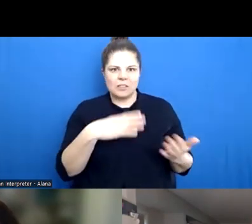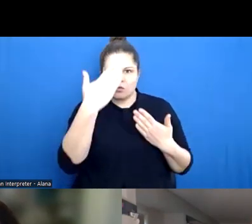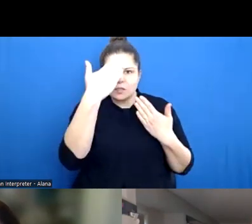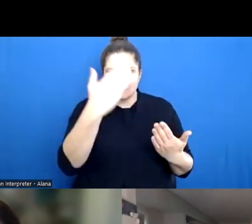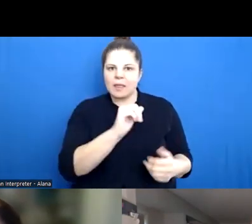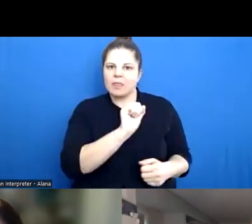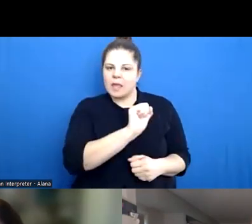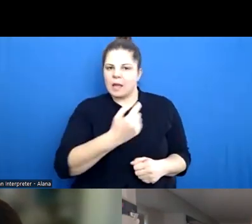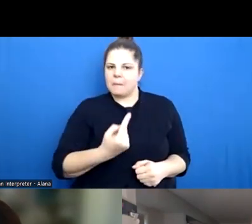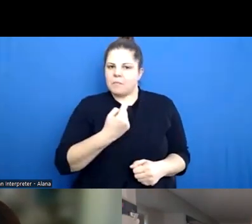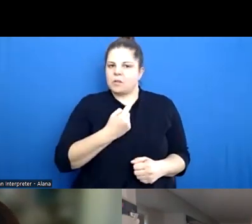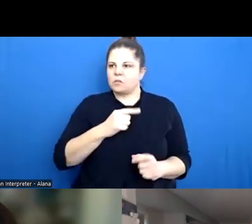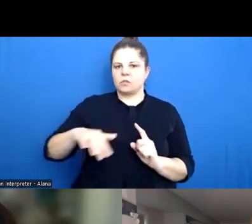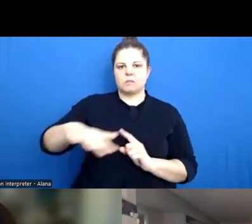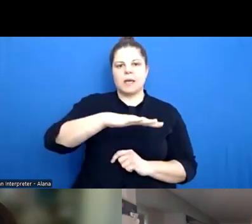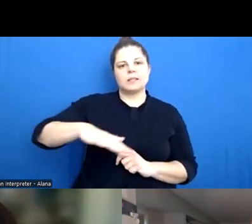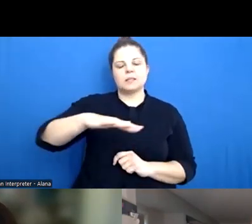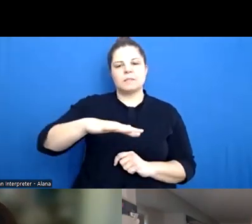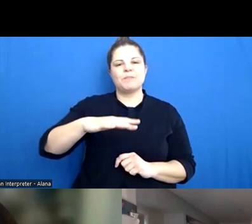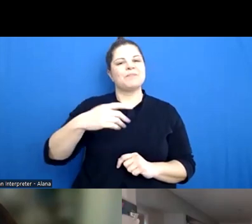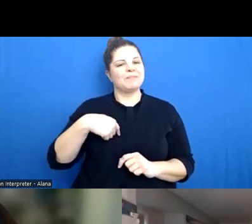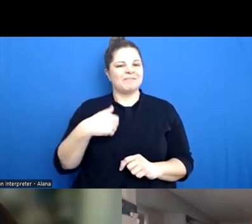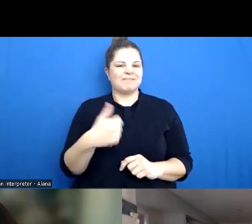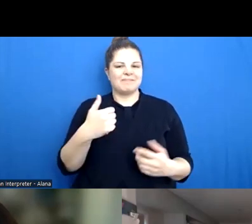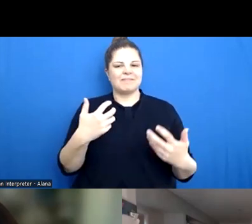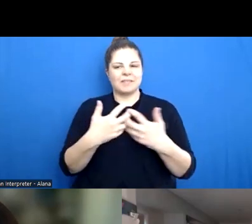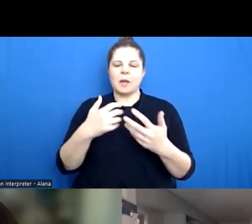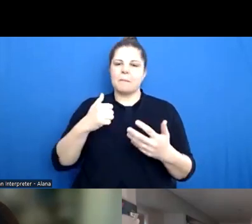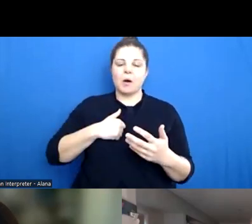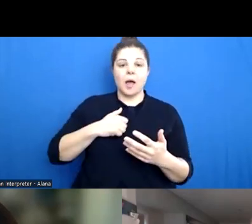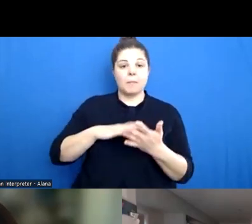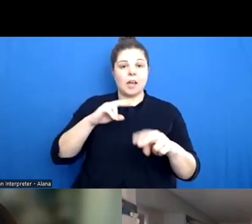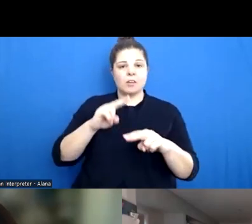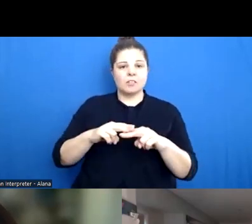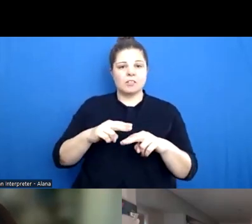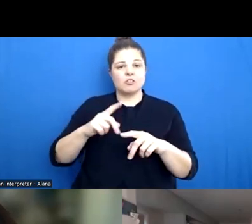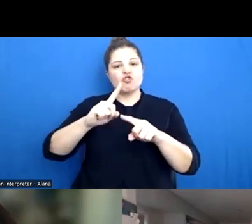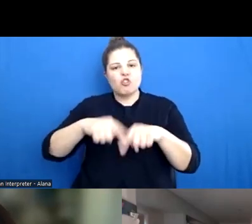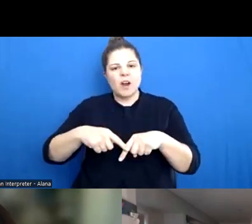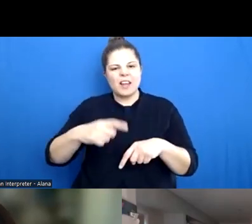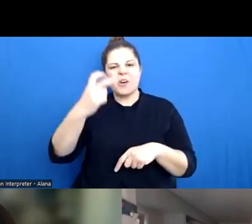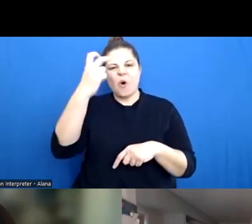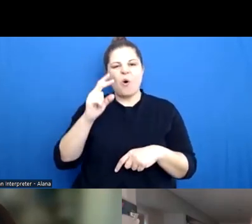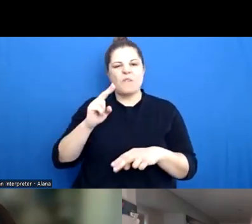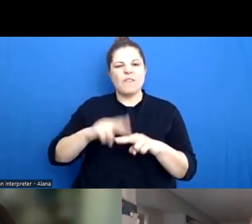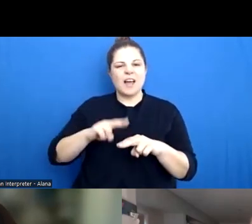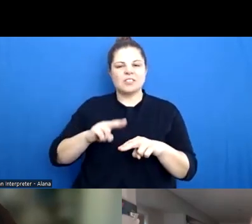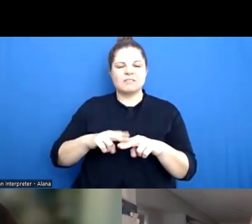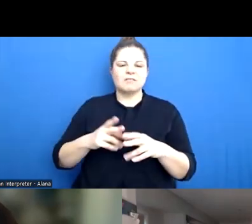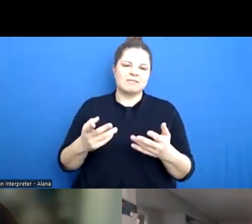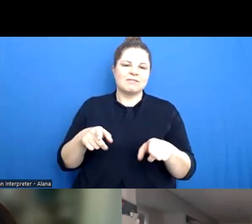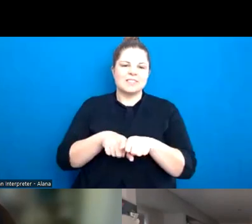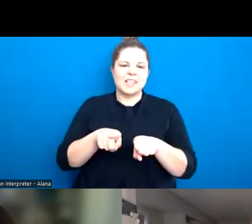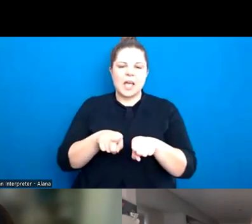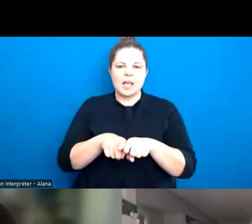Um, yeah, I really resonated with everything you both just said, because my parents are pretty old school Greek. And it was the same kind of good Greek girl